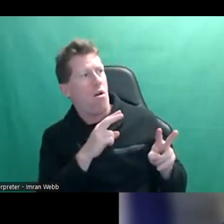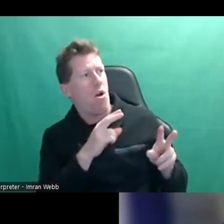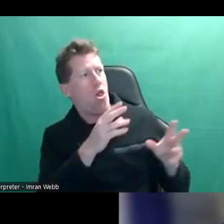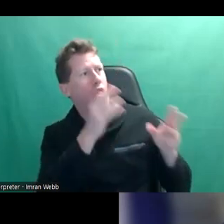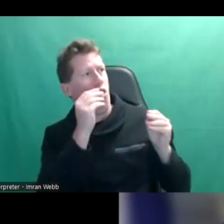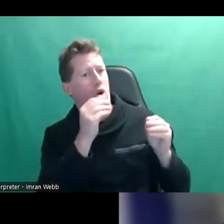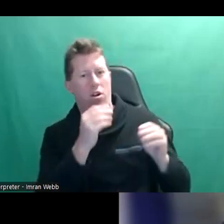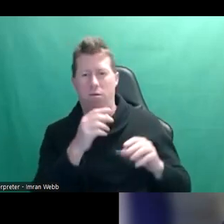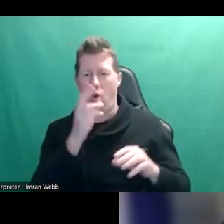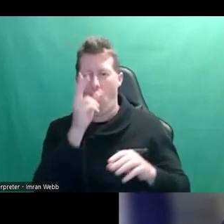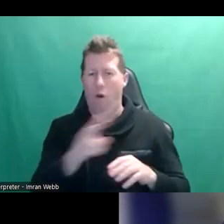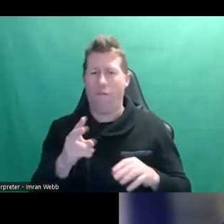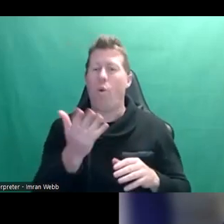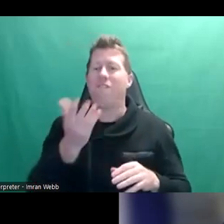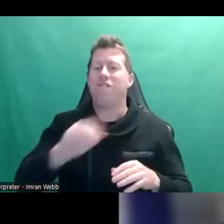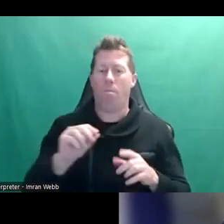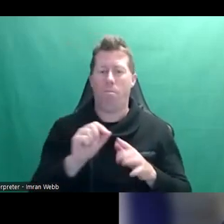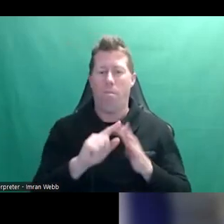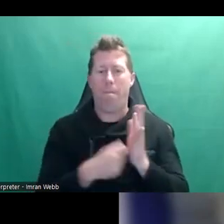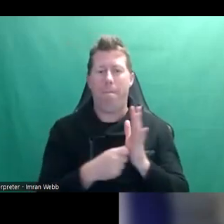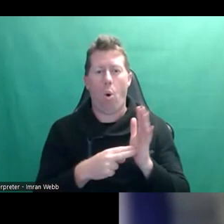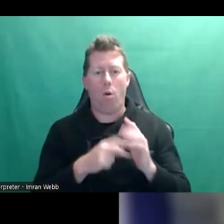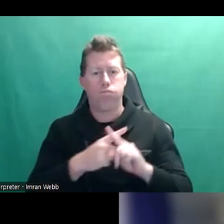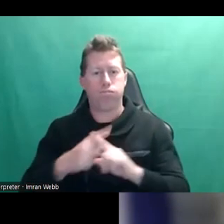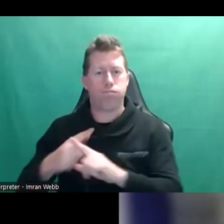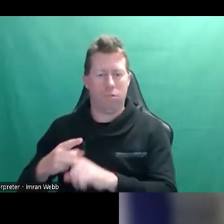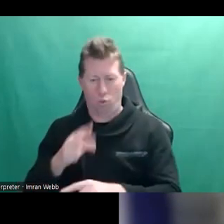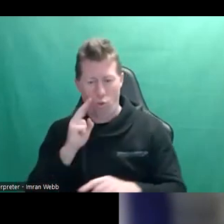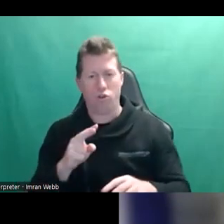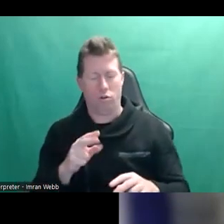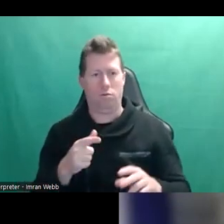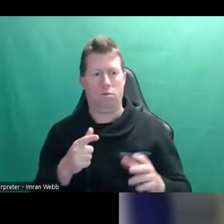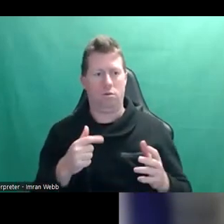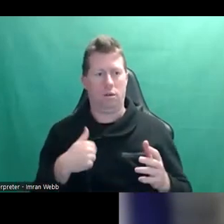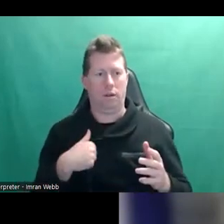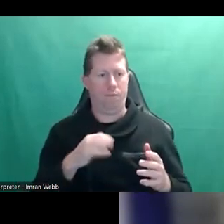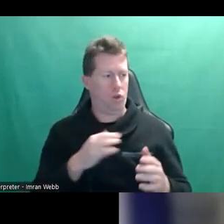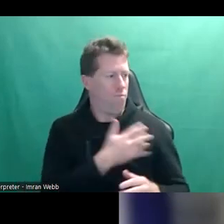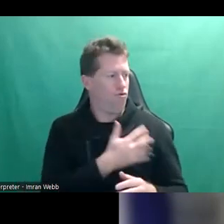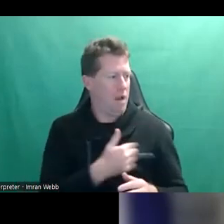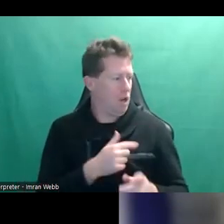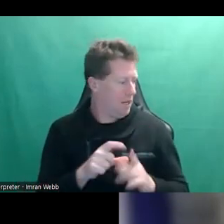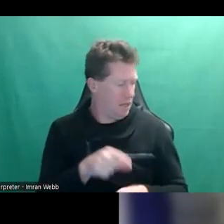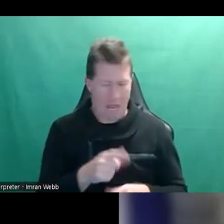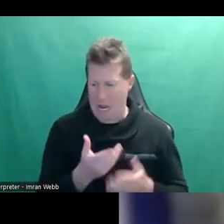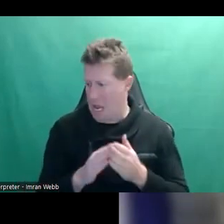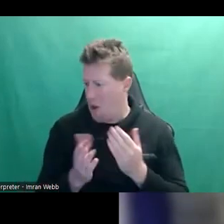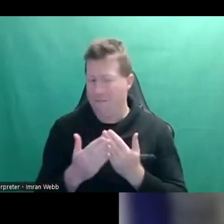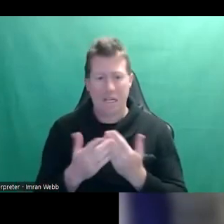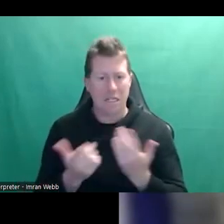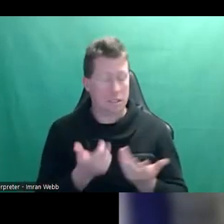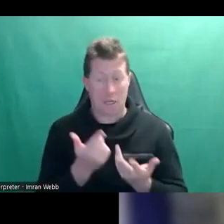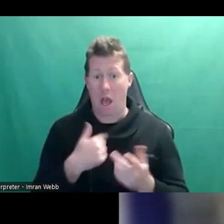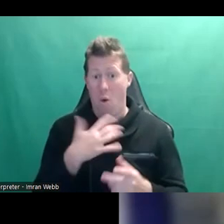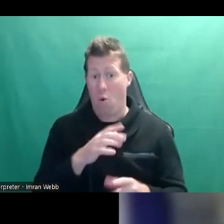often pornography and things like that, I did things that I'm really not proud of. What do I do now? How do I fix this? And something I really want to emphasise